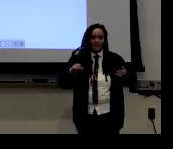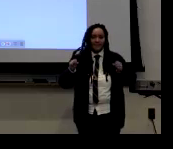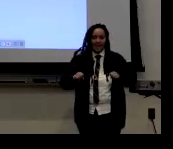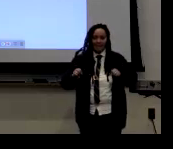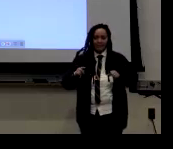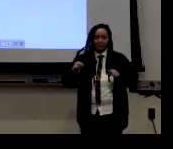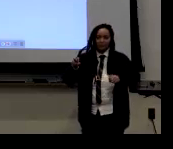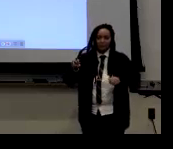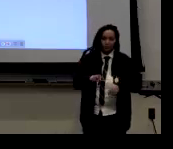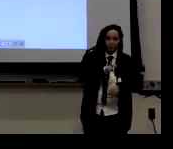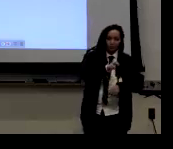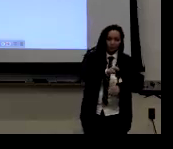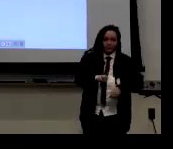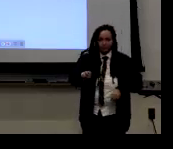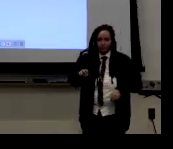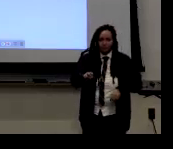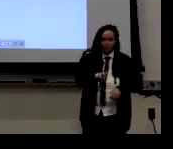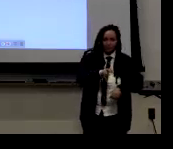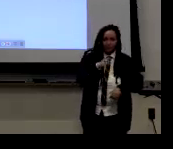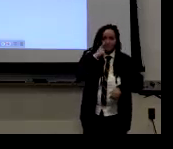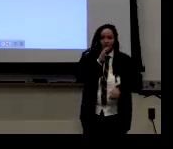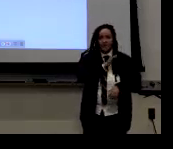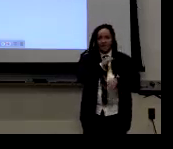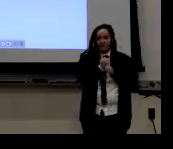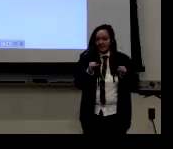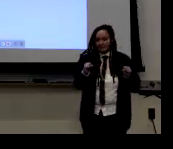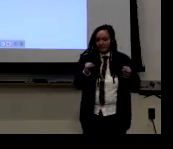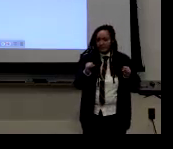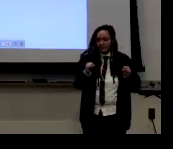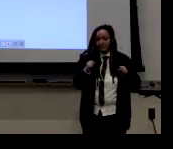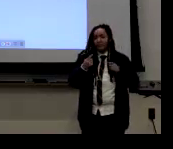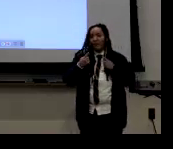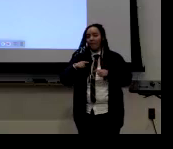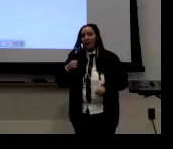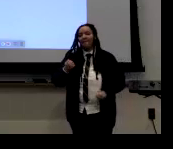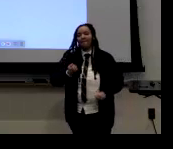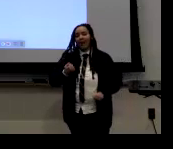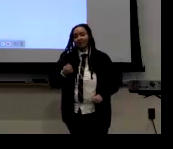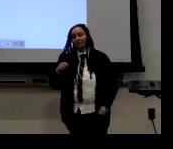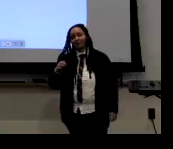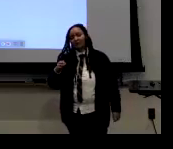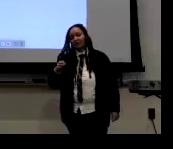You know, they have privilege because they have the ability to code switch for their safety.